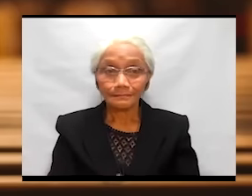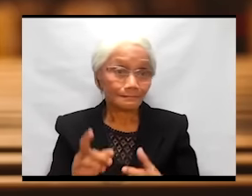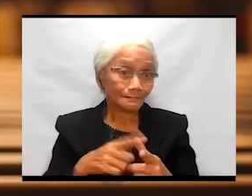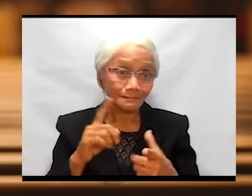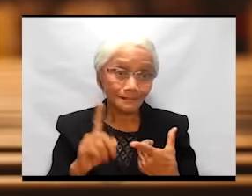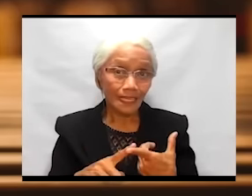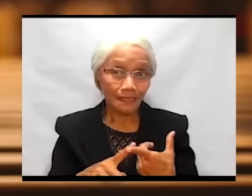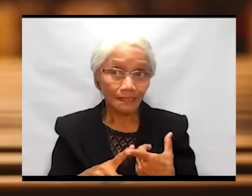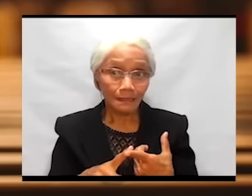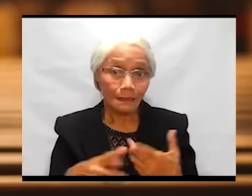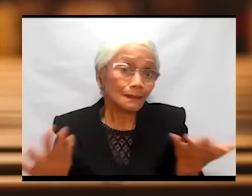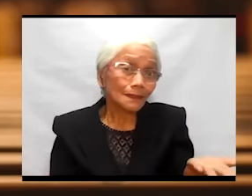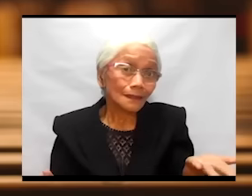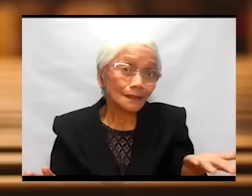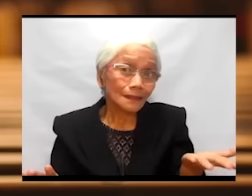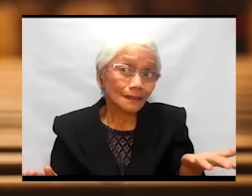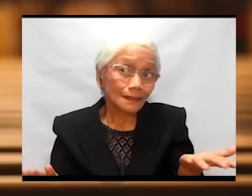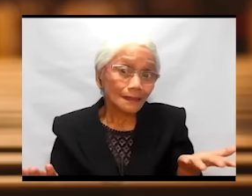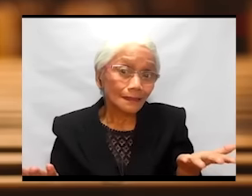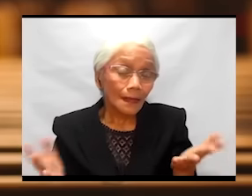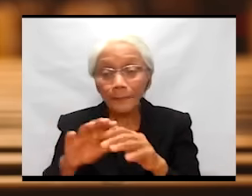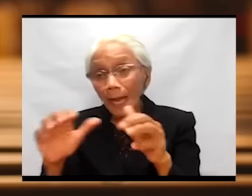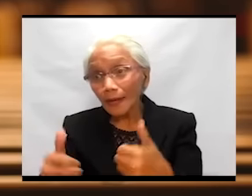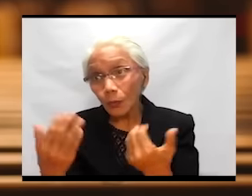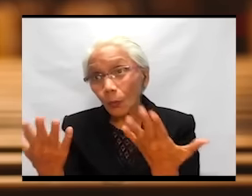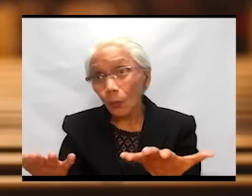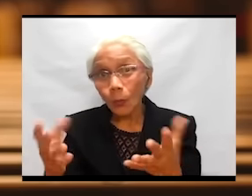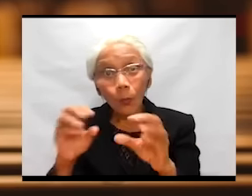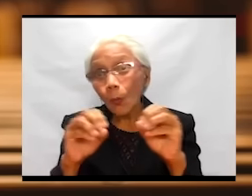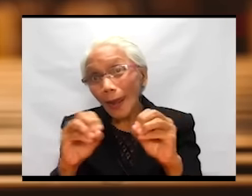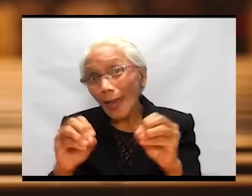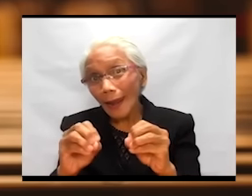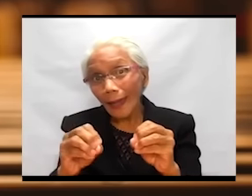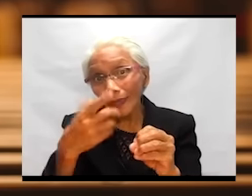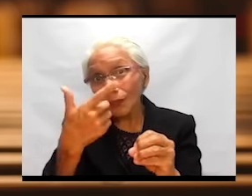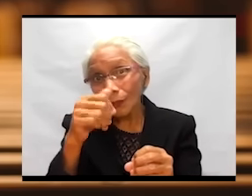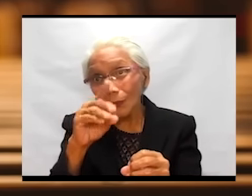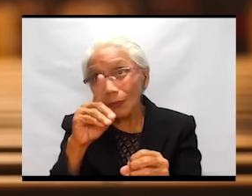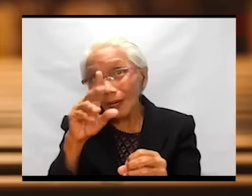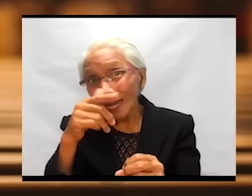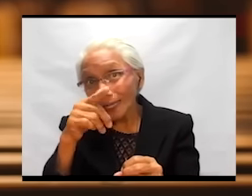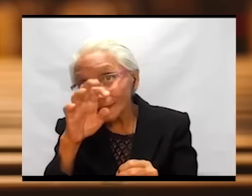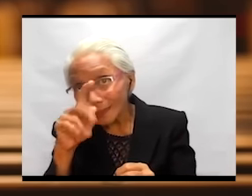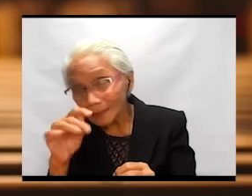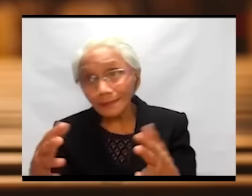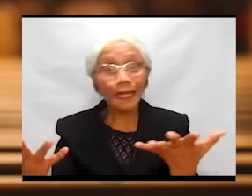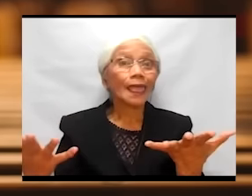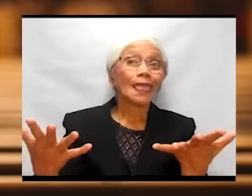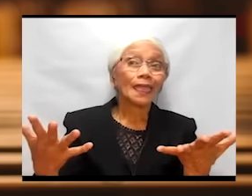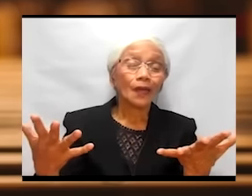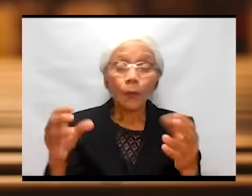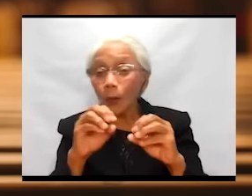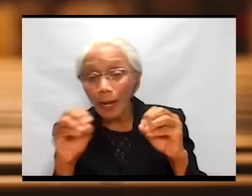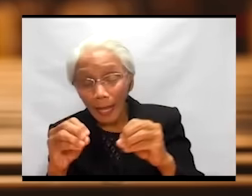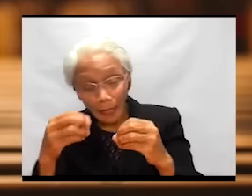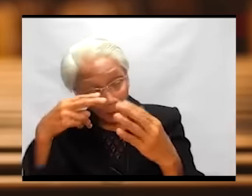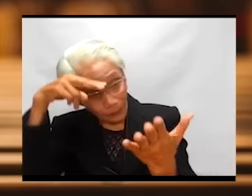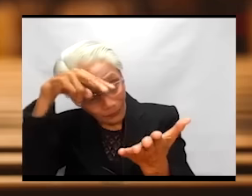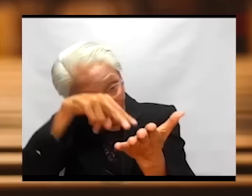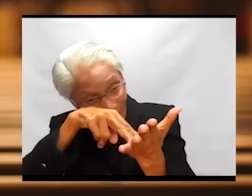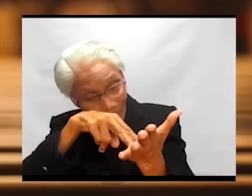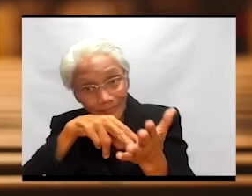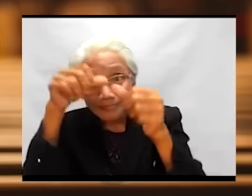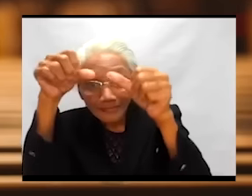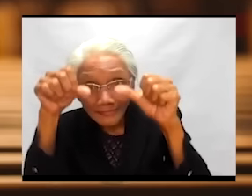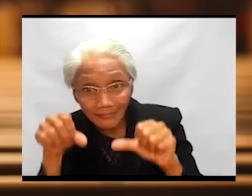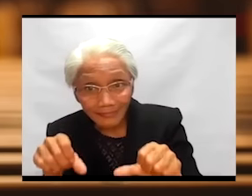And then, paano kung wala ng gadgets? Paano pag wala ng tumingin